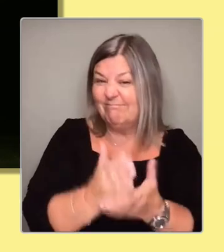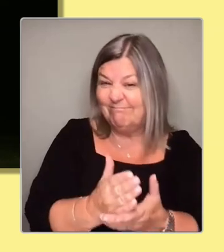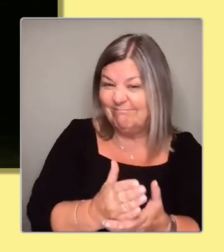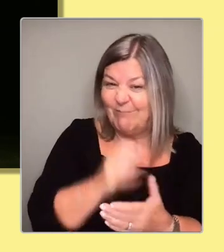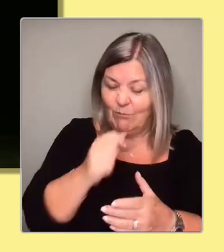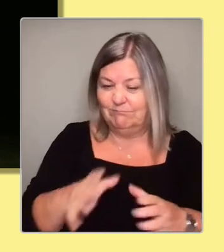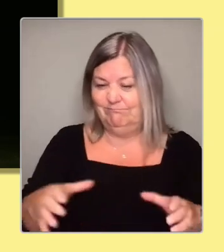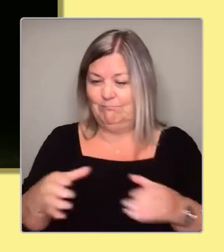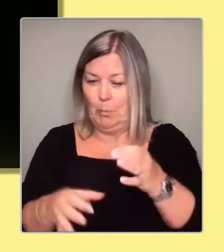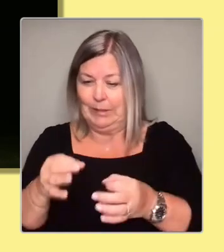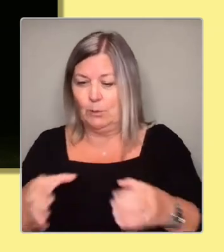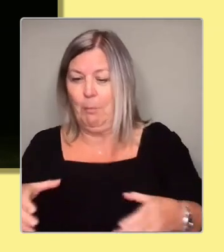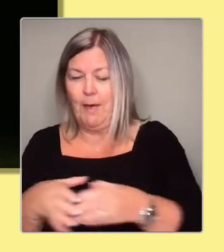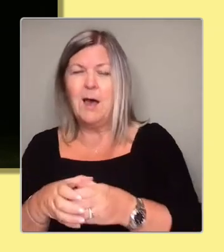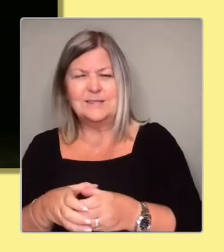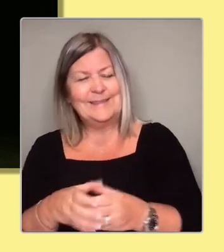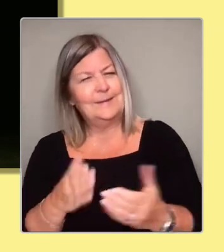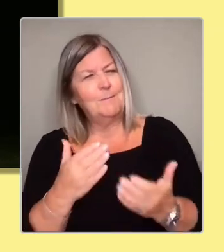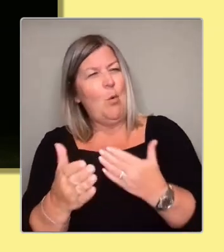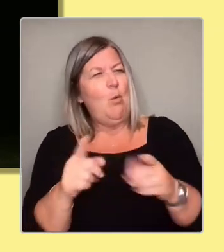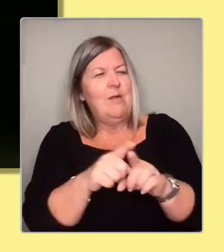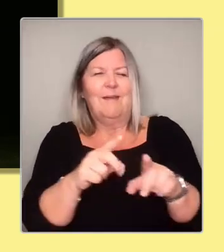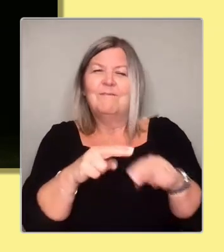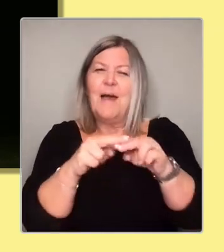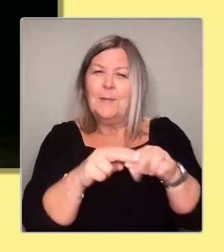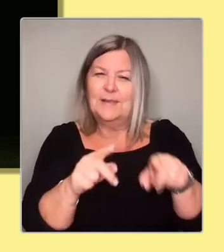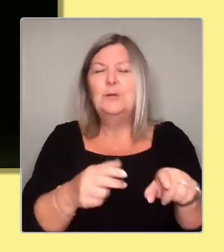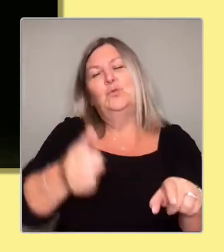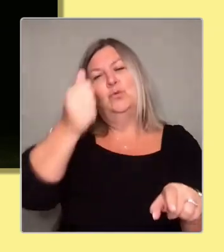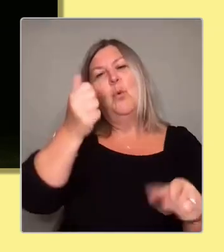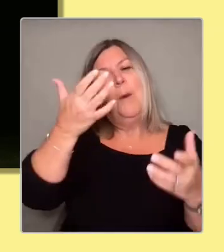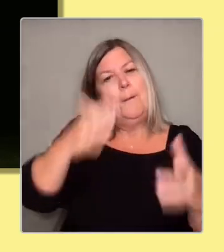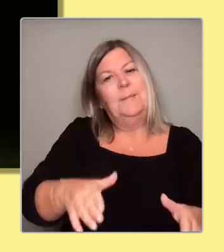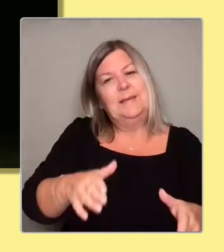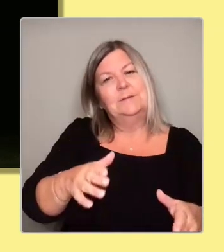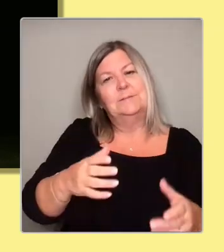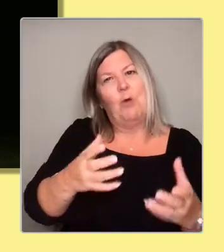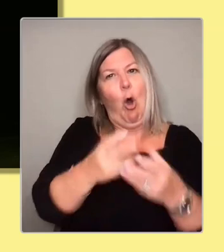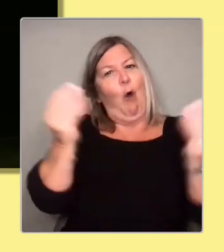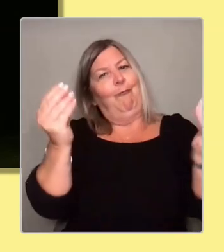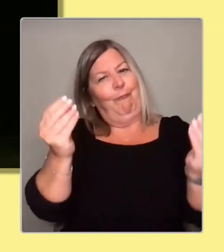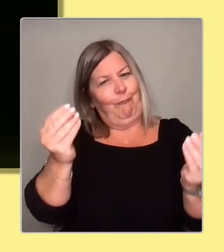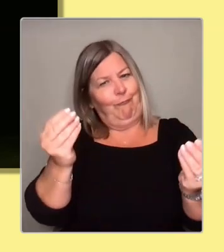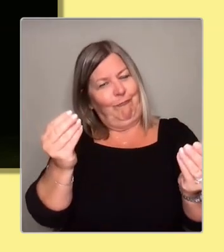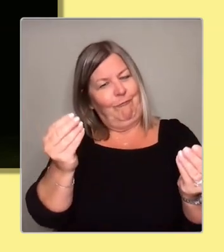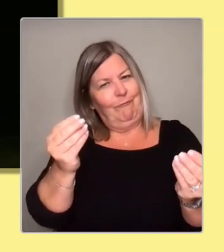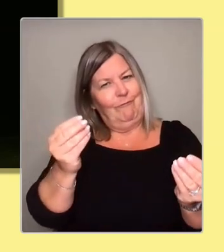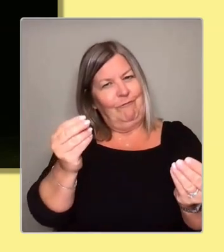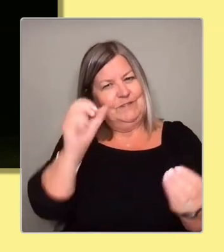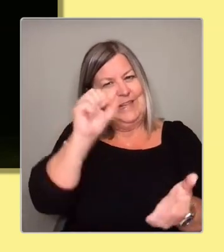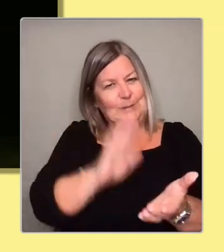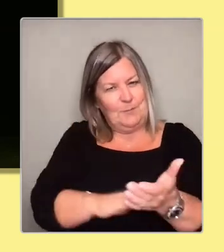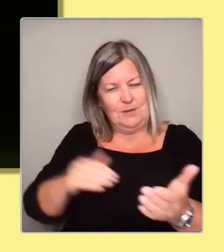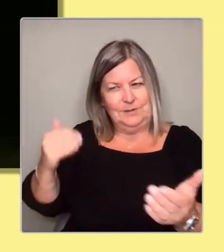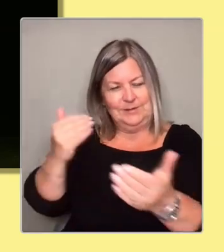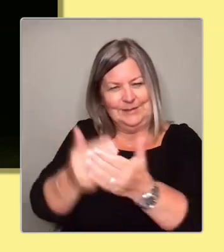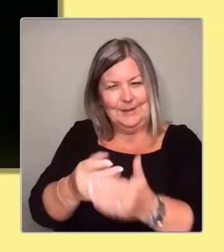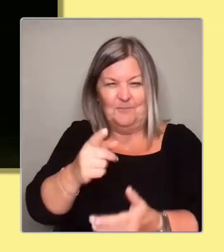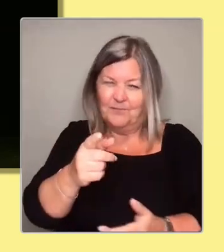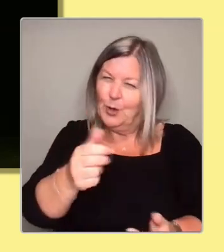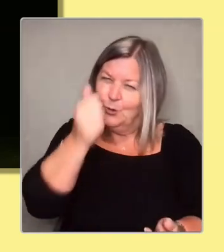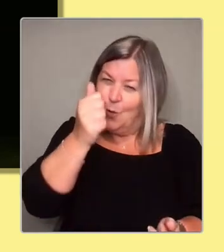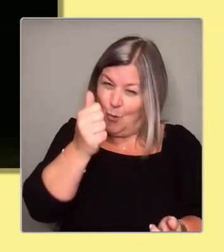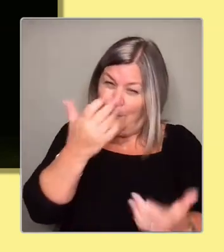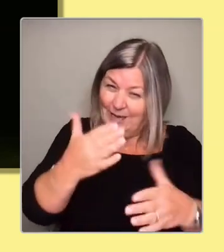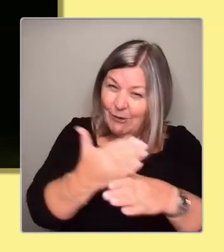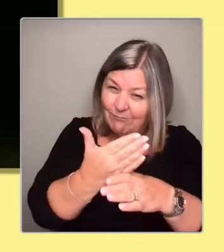will know, have been off for the last six months. I say off, but the bags under my eyes suggest that I've not really been off. I've been sleep deprived